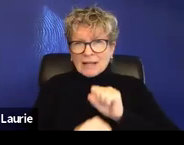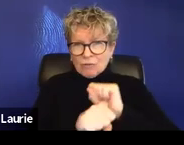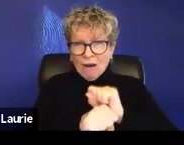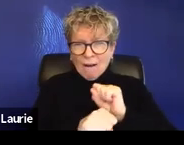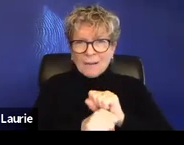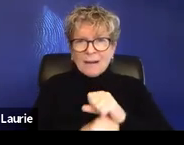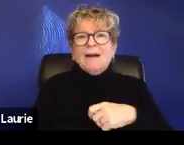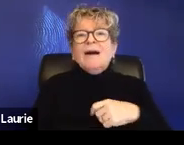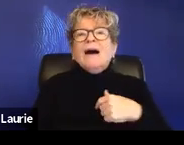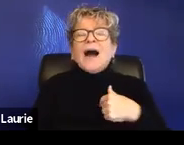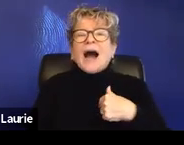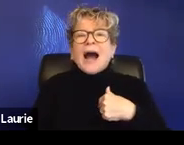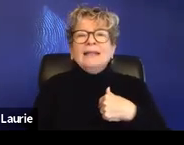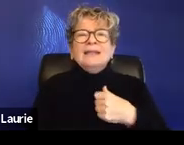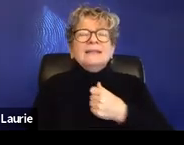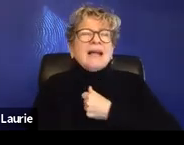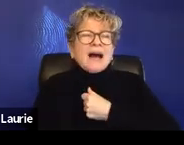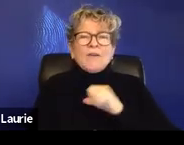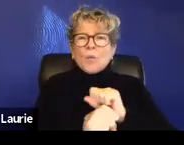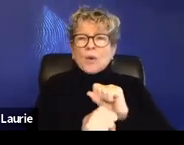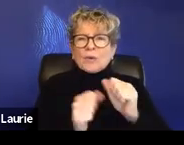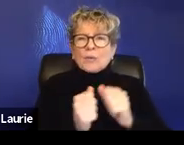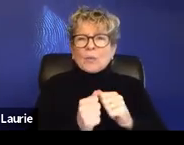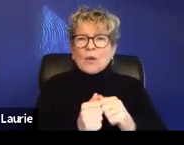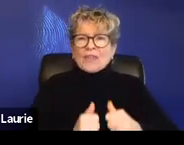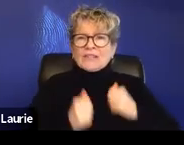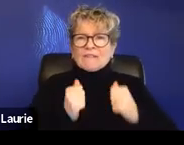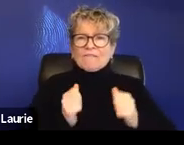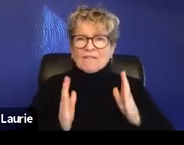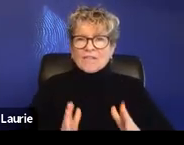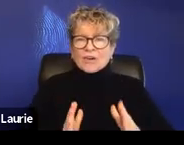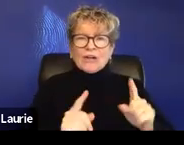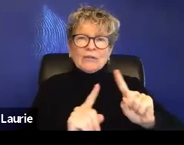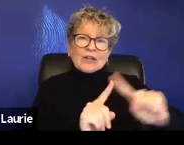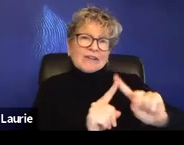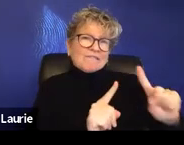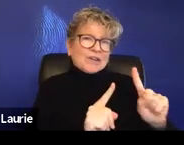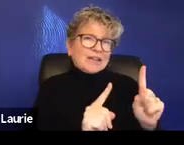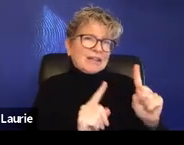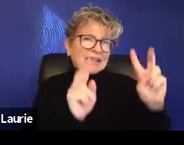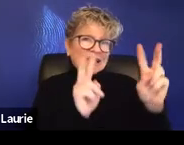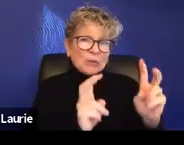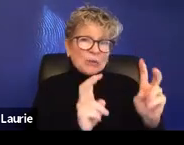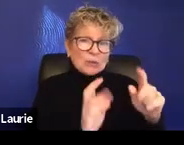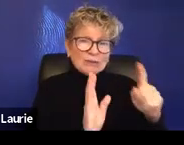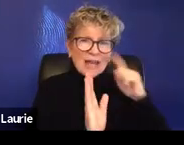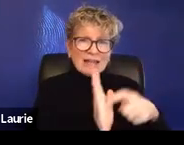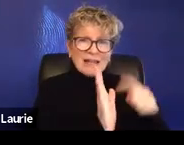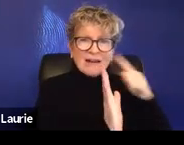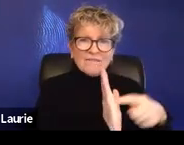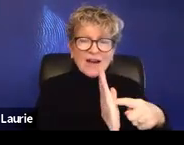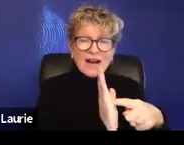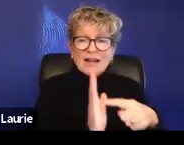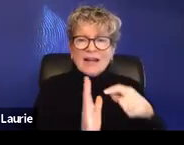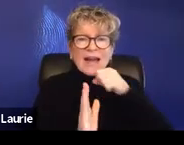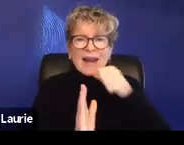to really work with the survivor on the different, uh, issues that they're identifying and not have to turn them away and